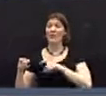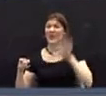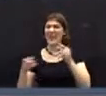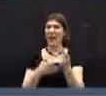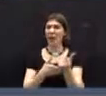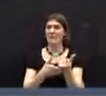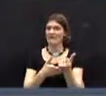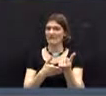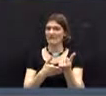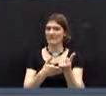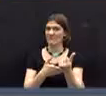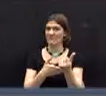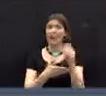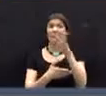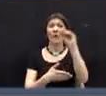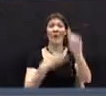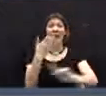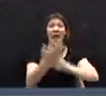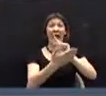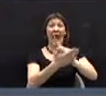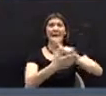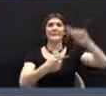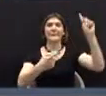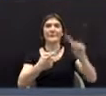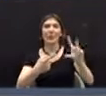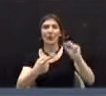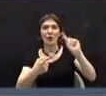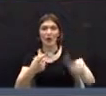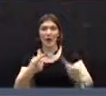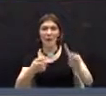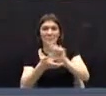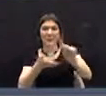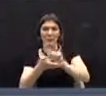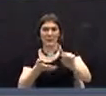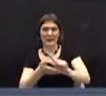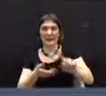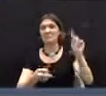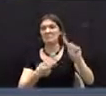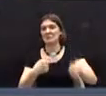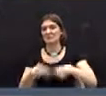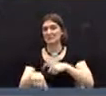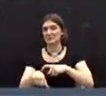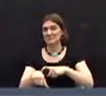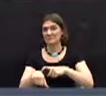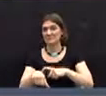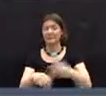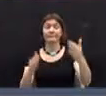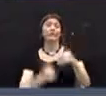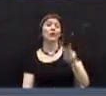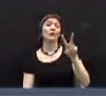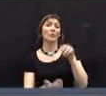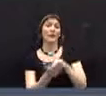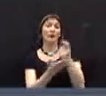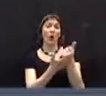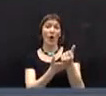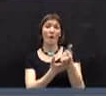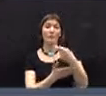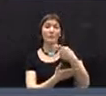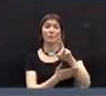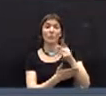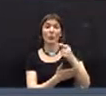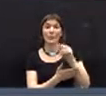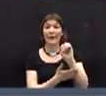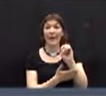from 40 hours to 30 hours weekly. We cut $2,000 in propane